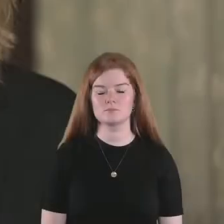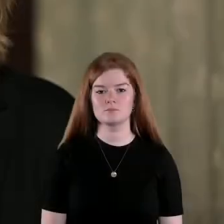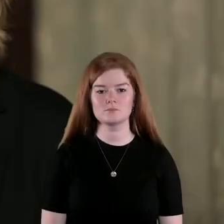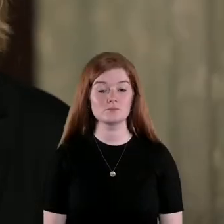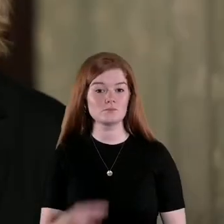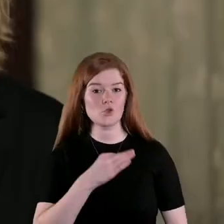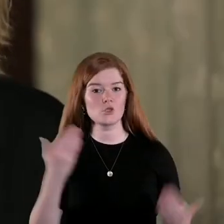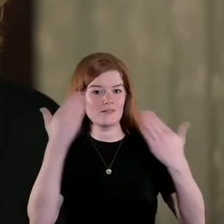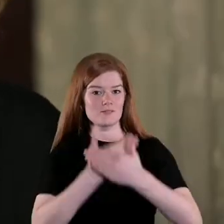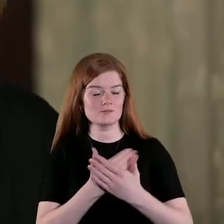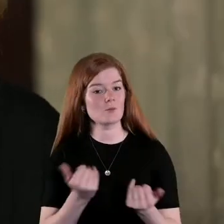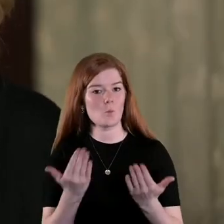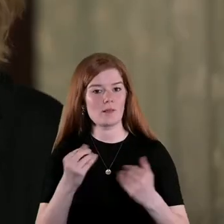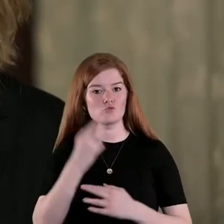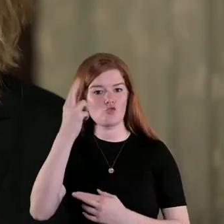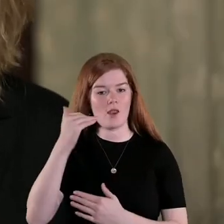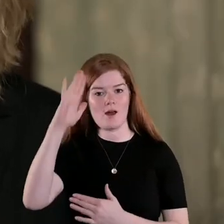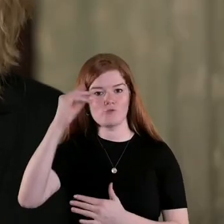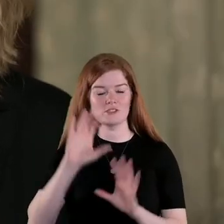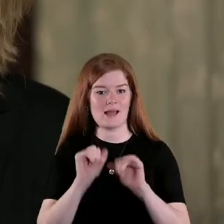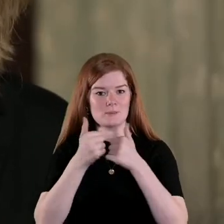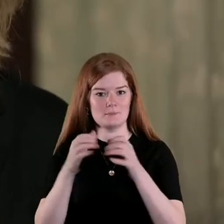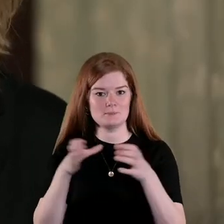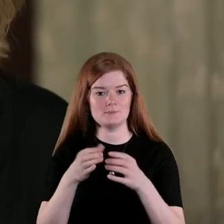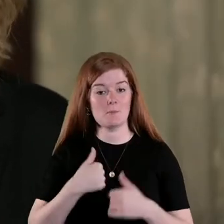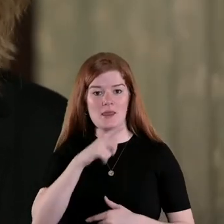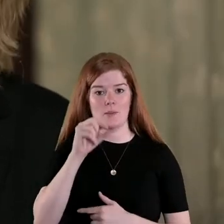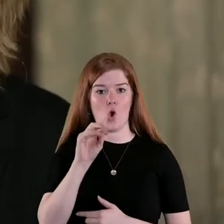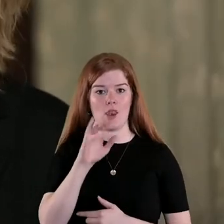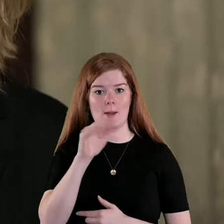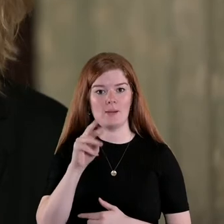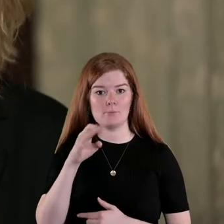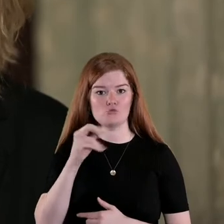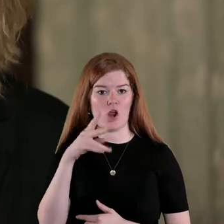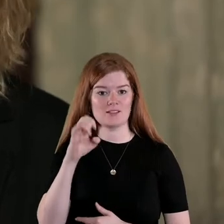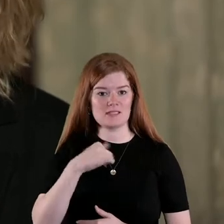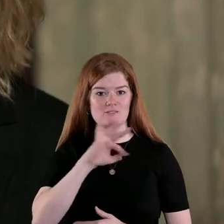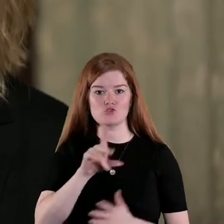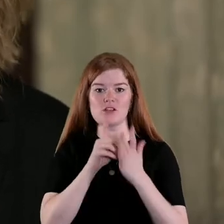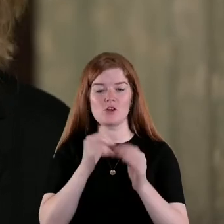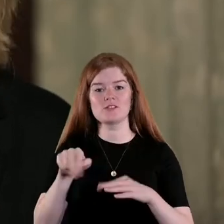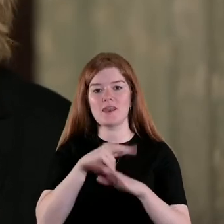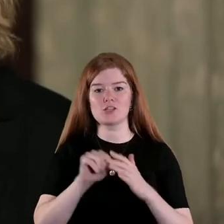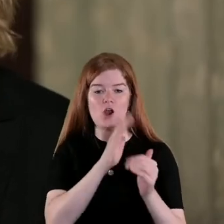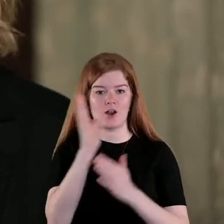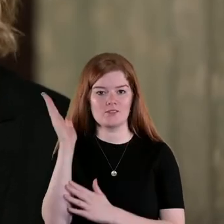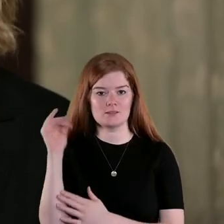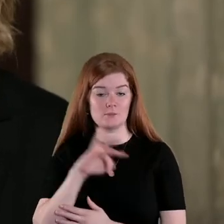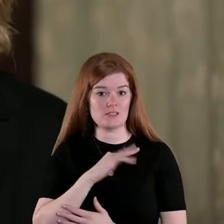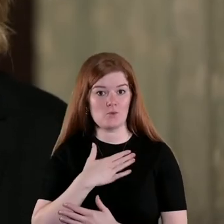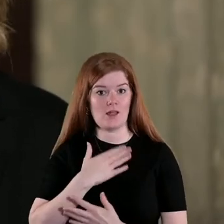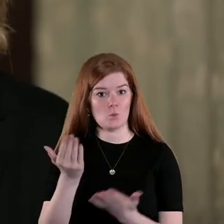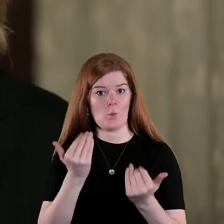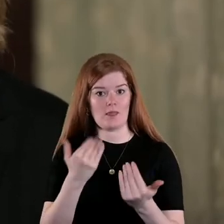Good evening and welcome to the Royal Irish Academy my name is Orla McBride and I'm the director of the National Archives and I want to